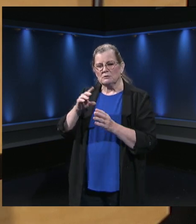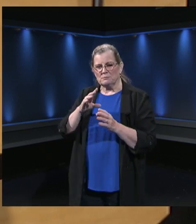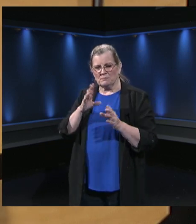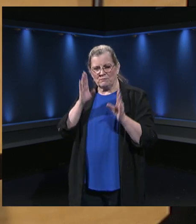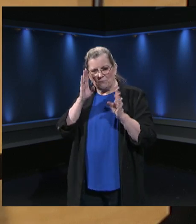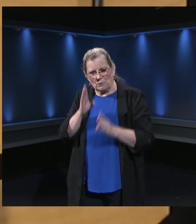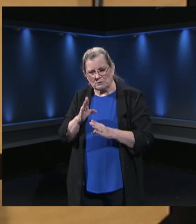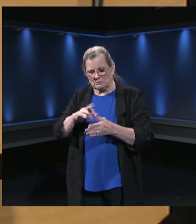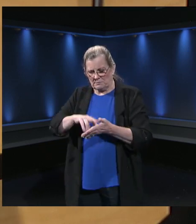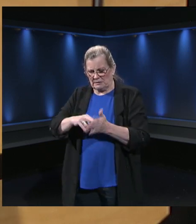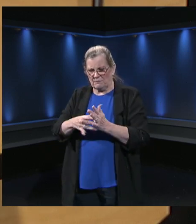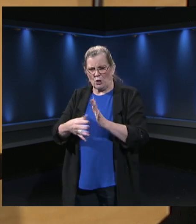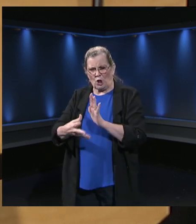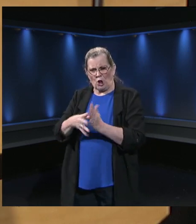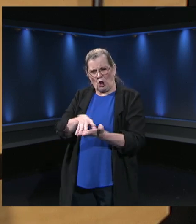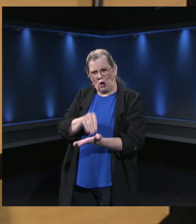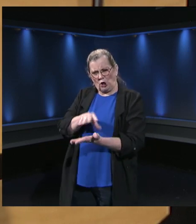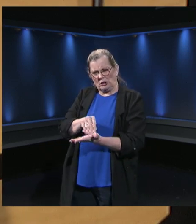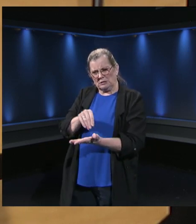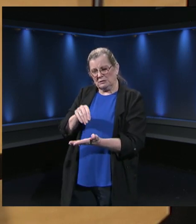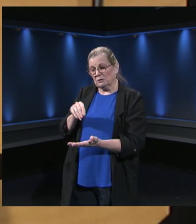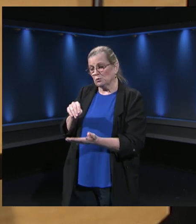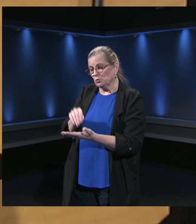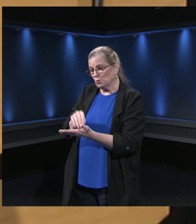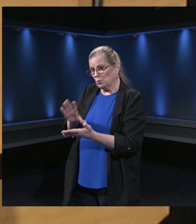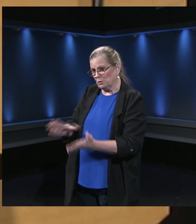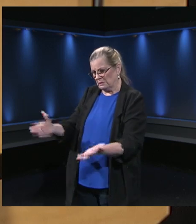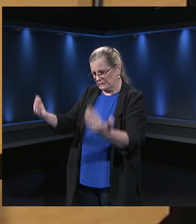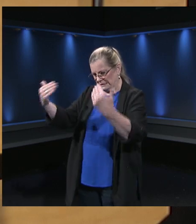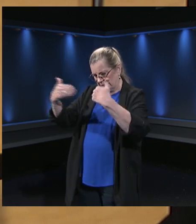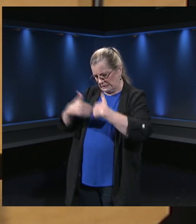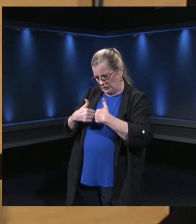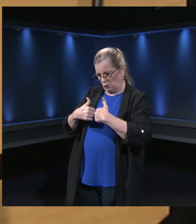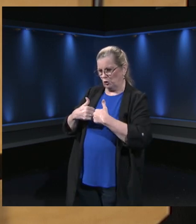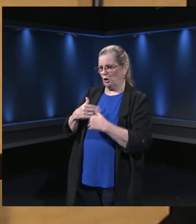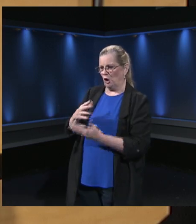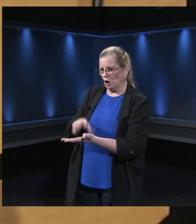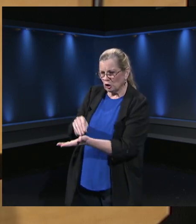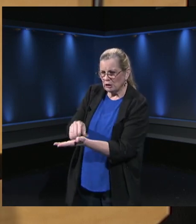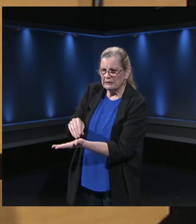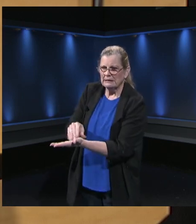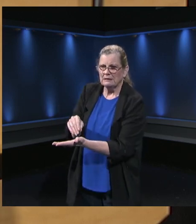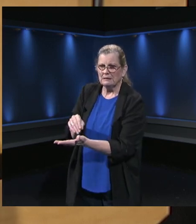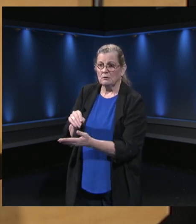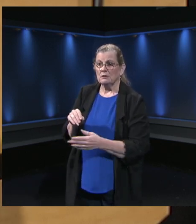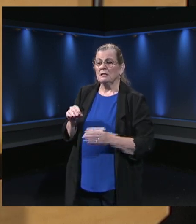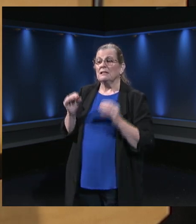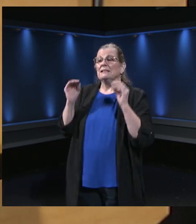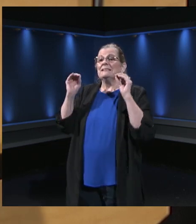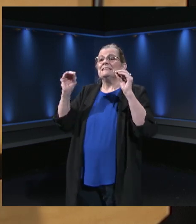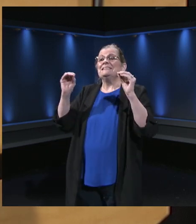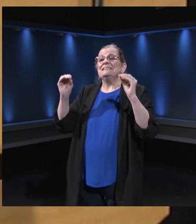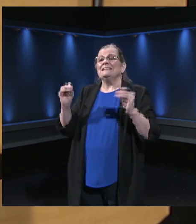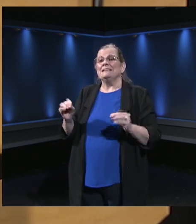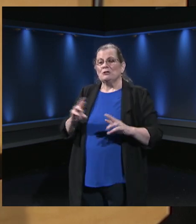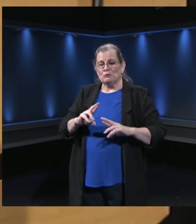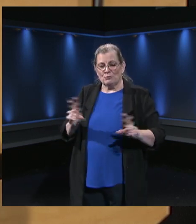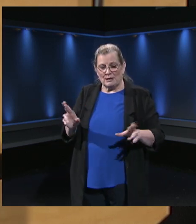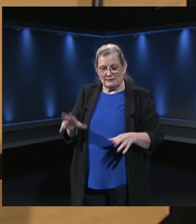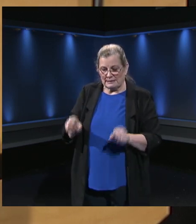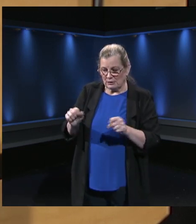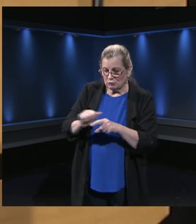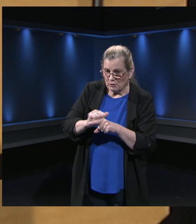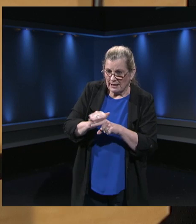centered learning environment. And so our teachers have been accessing that training as SBITS. We've been supporting them to access that training debrief with them at schools